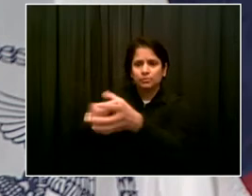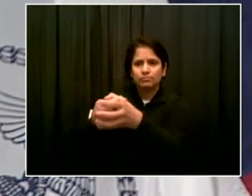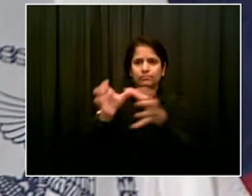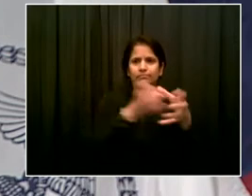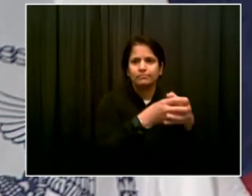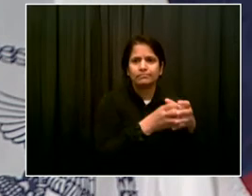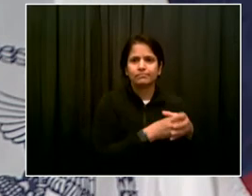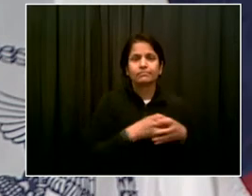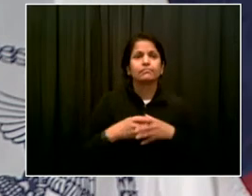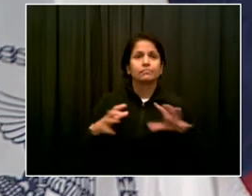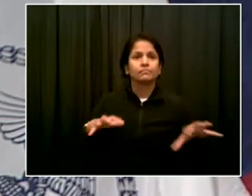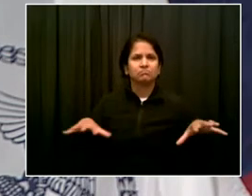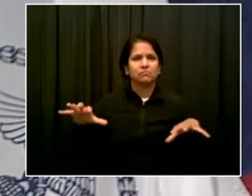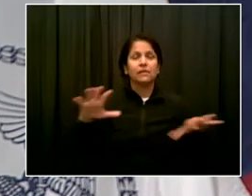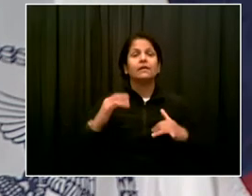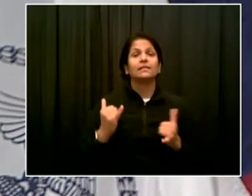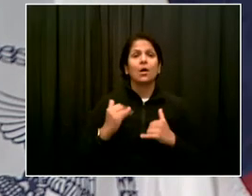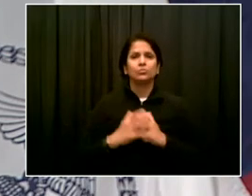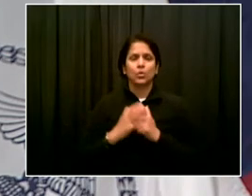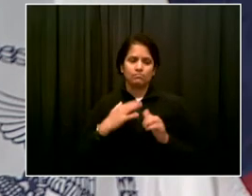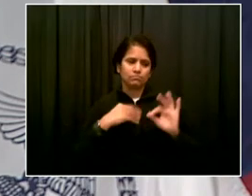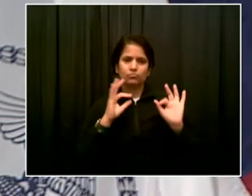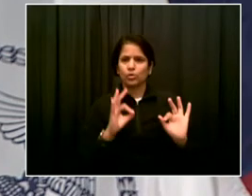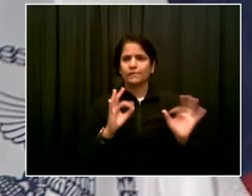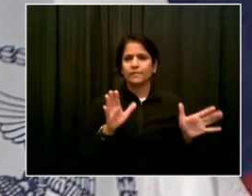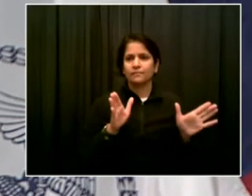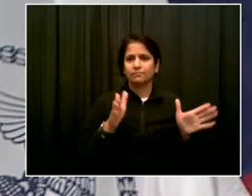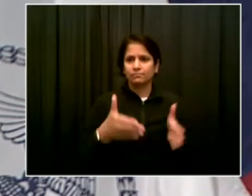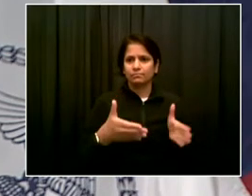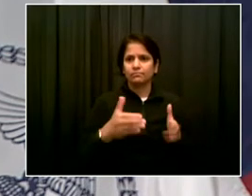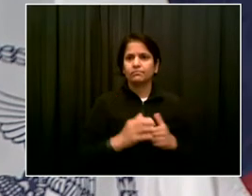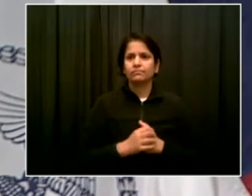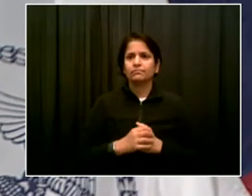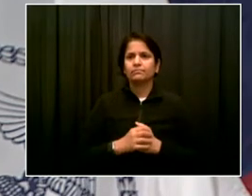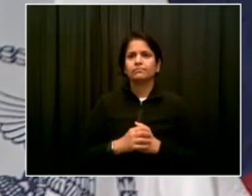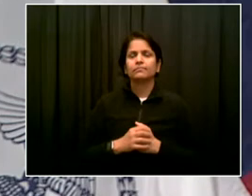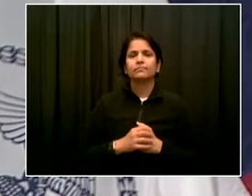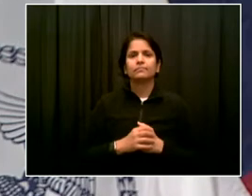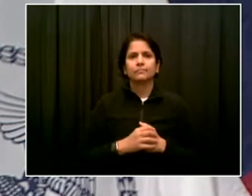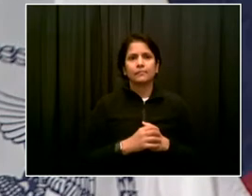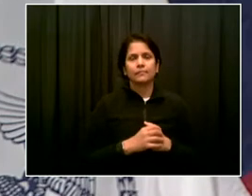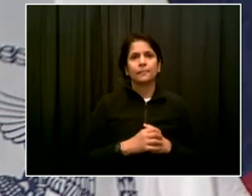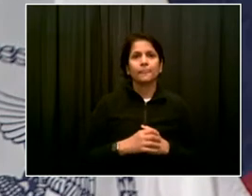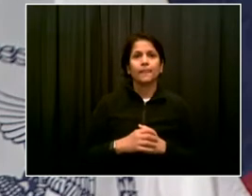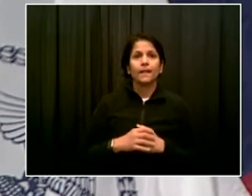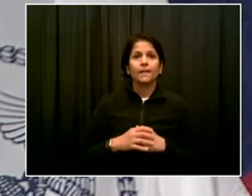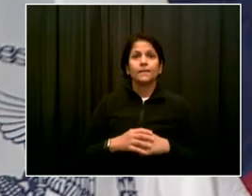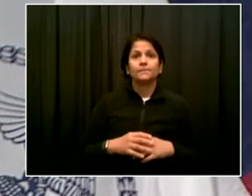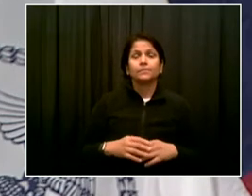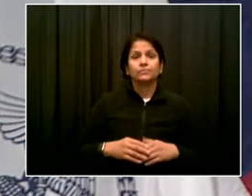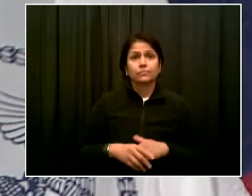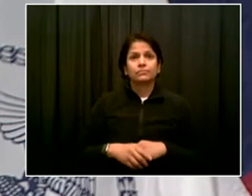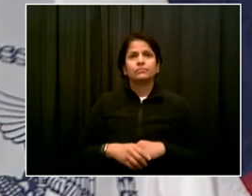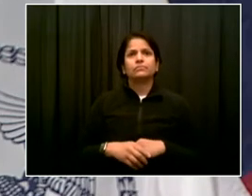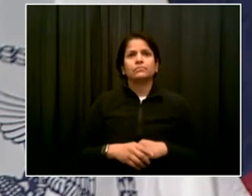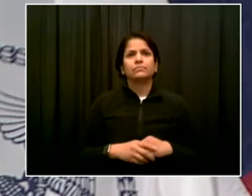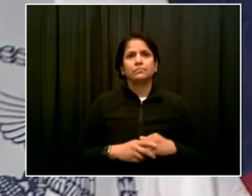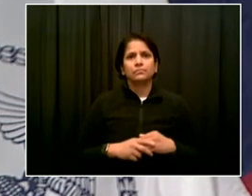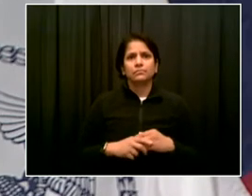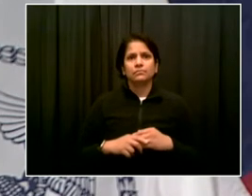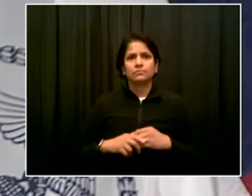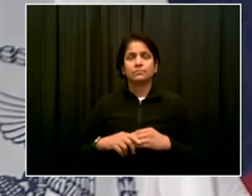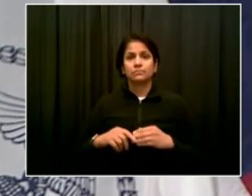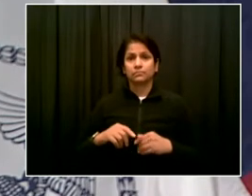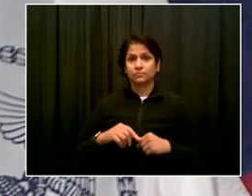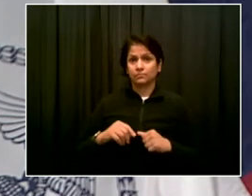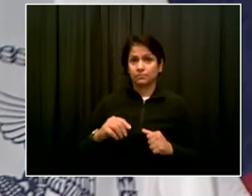You, the other part of that was just taking a look at whether, you know, this idea of increased crime could affect the city's recovery in terms of tourism. I know you answered it a little